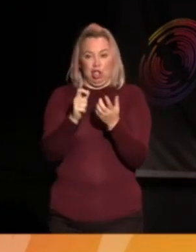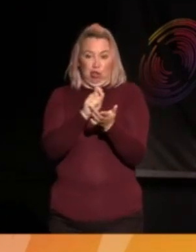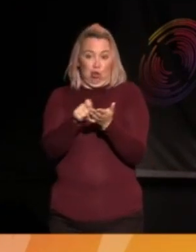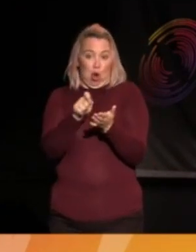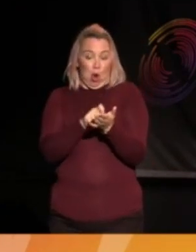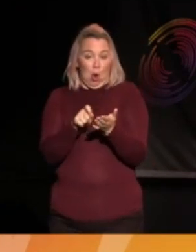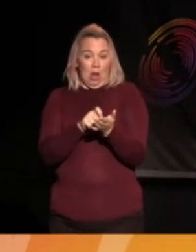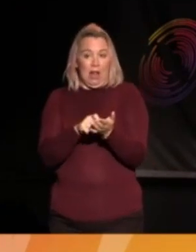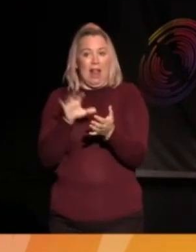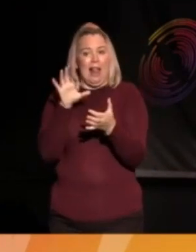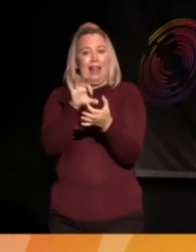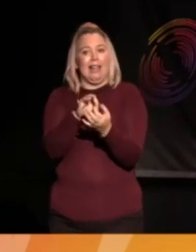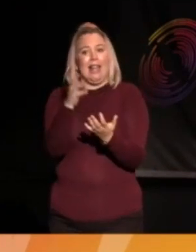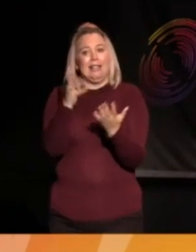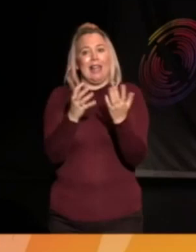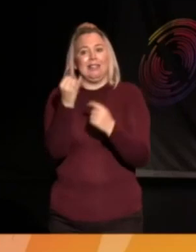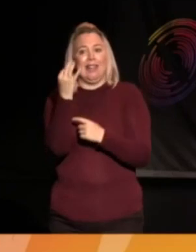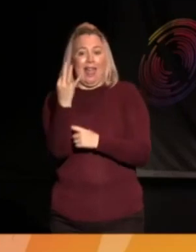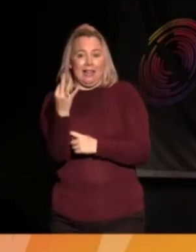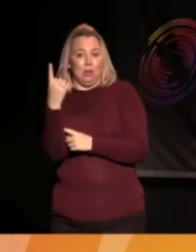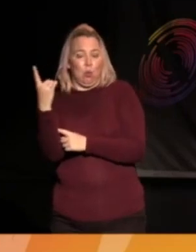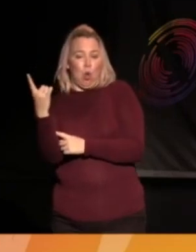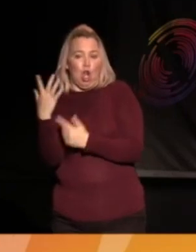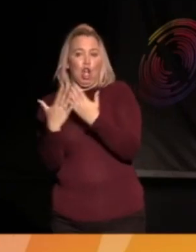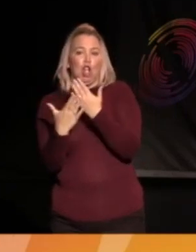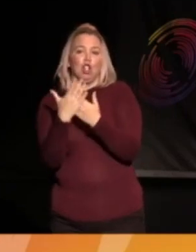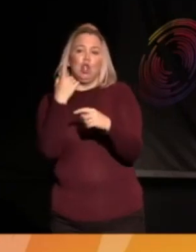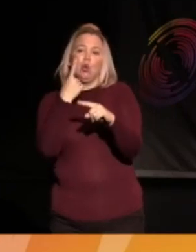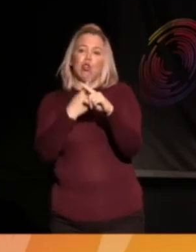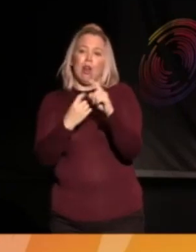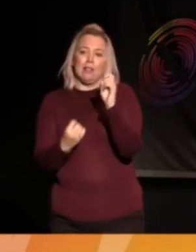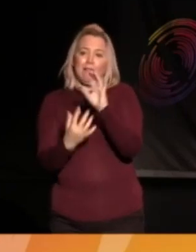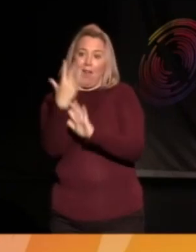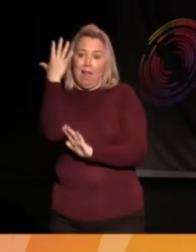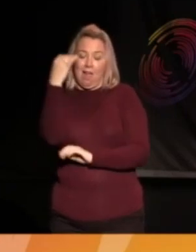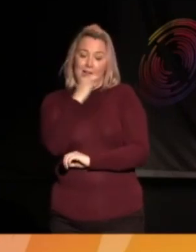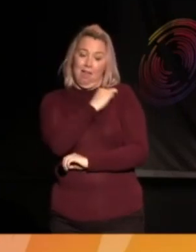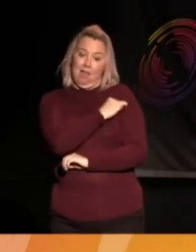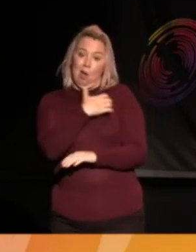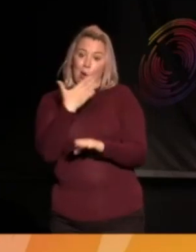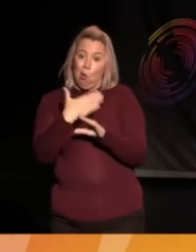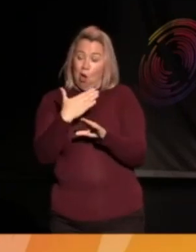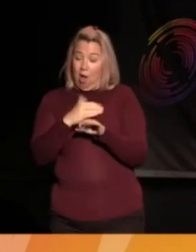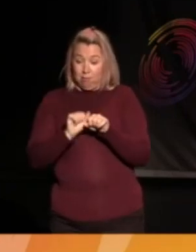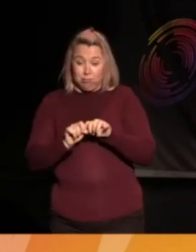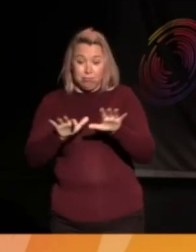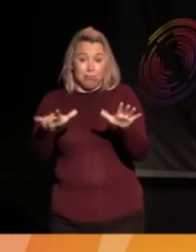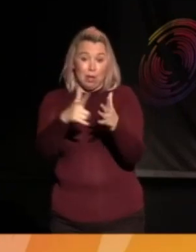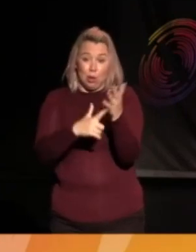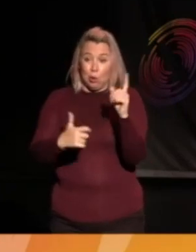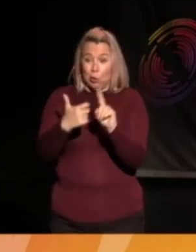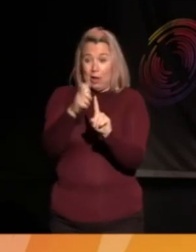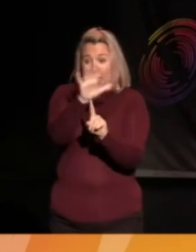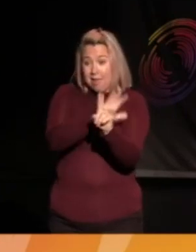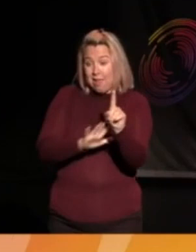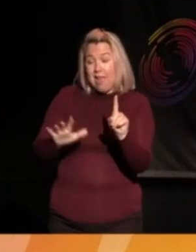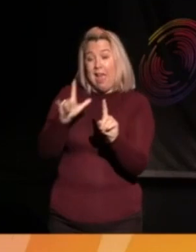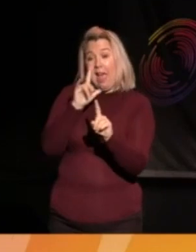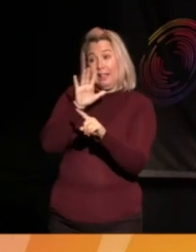related to the 1981 New Cross fire. Their work has been performed and exhibited across the UK and internationally.